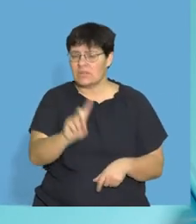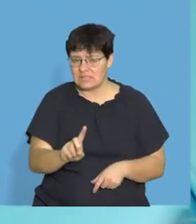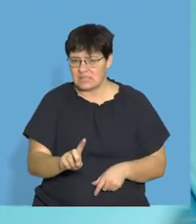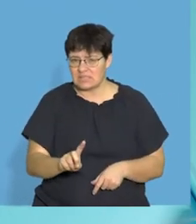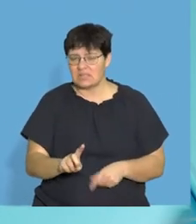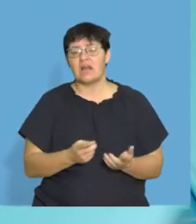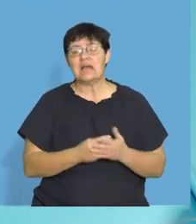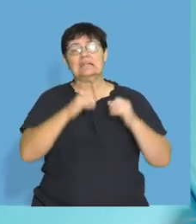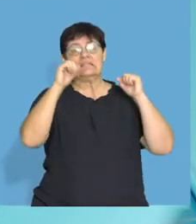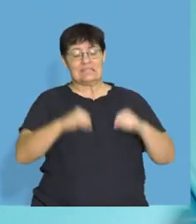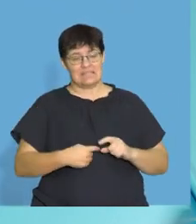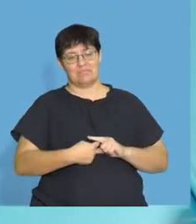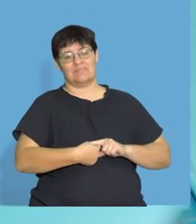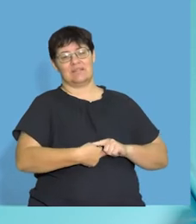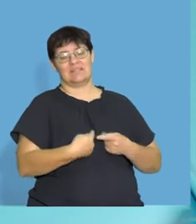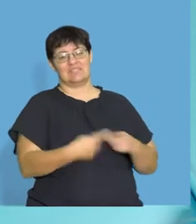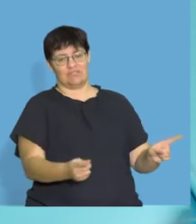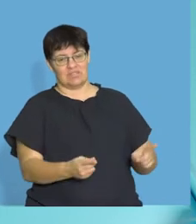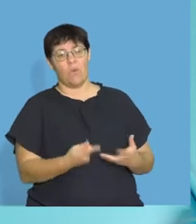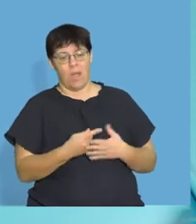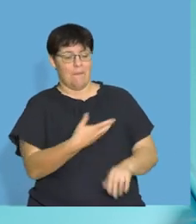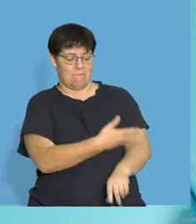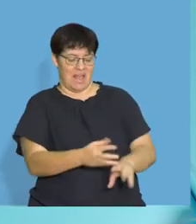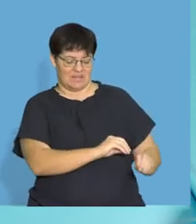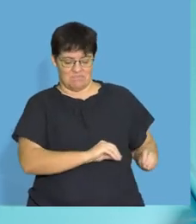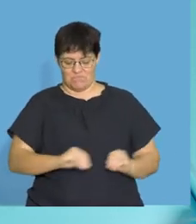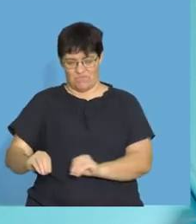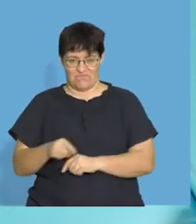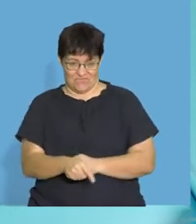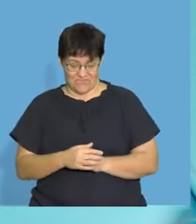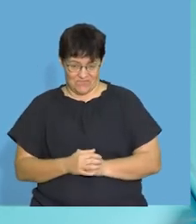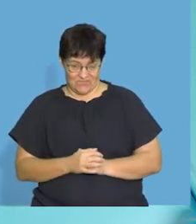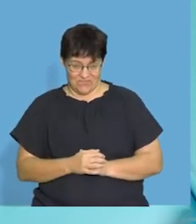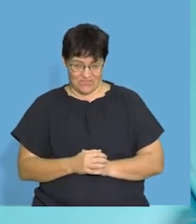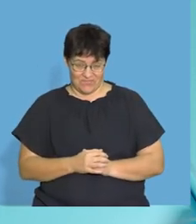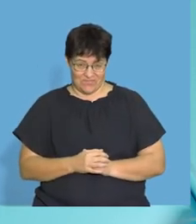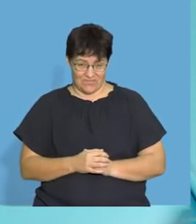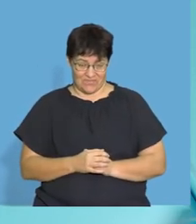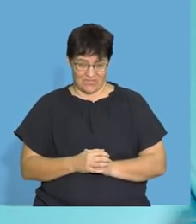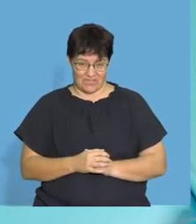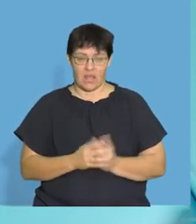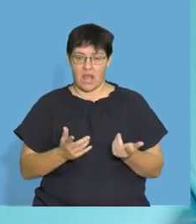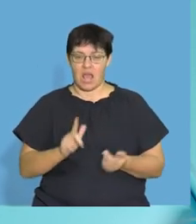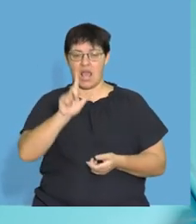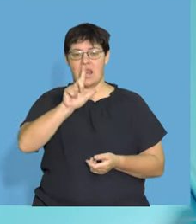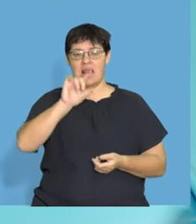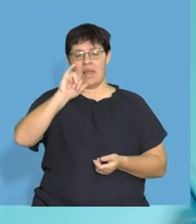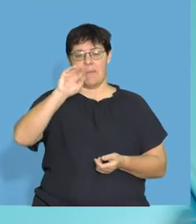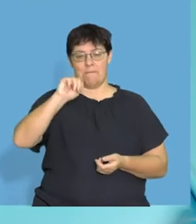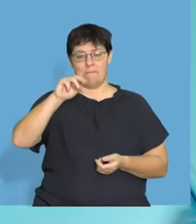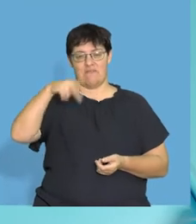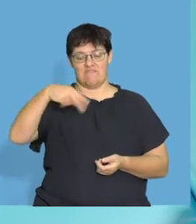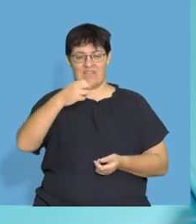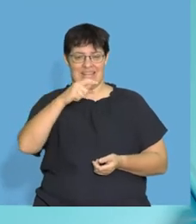need? I need to have a different system that carries my blood. you're going to, later on in the sessions, we're going to talk about the